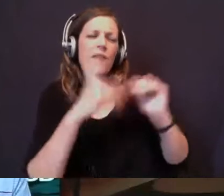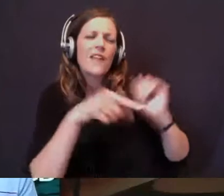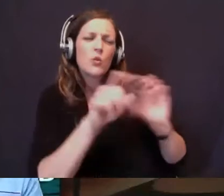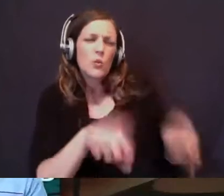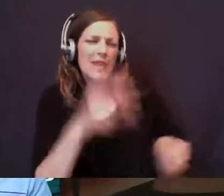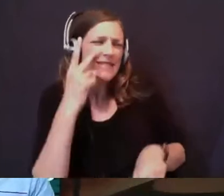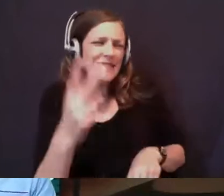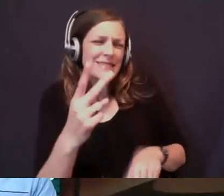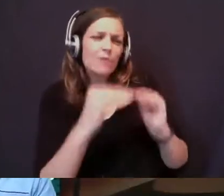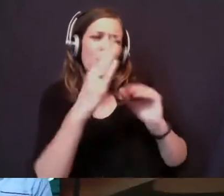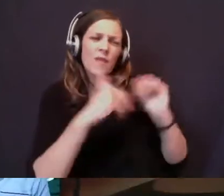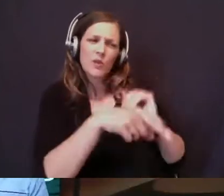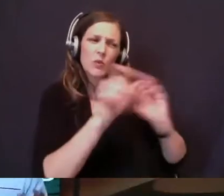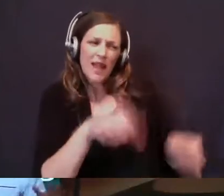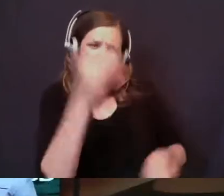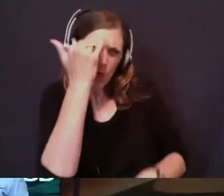you can know.